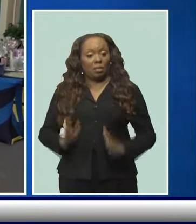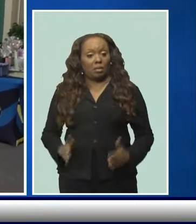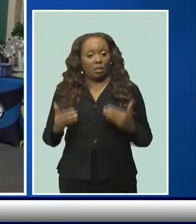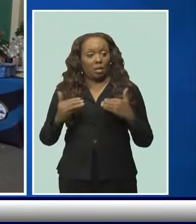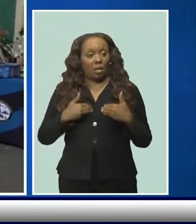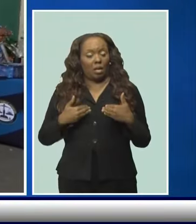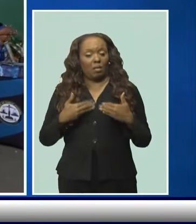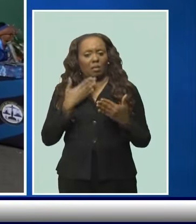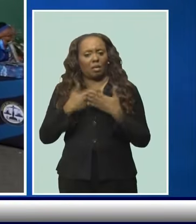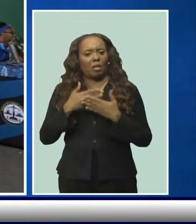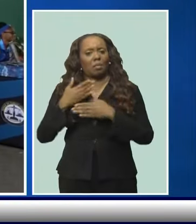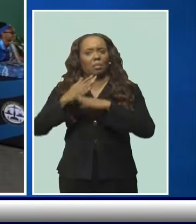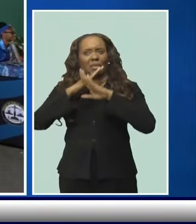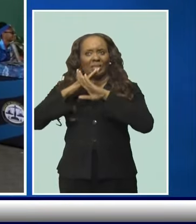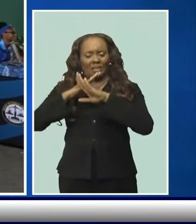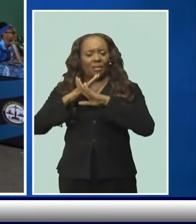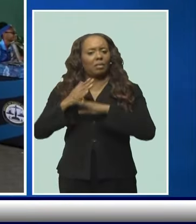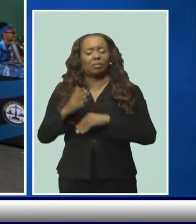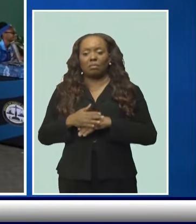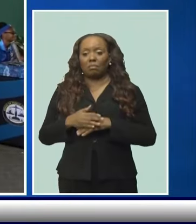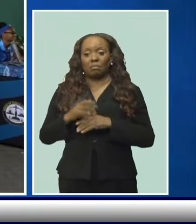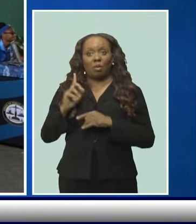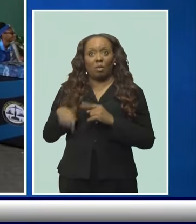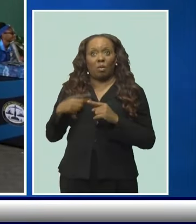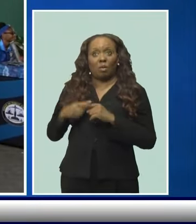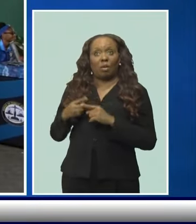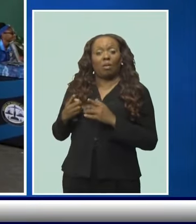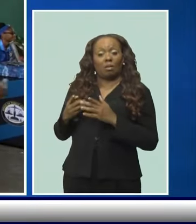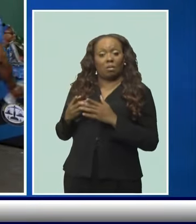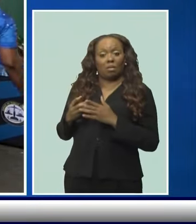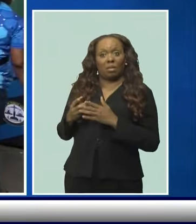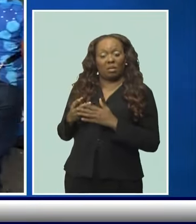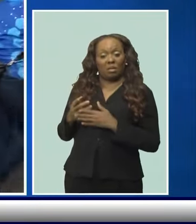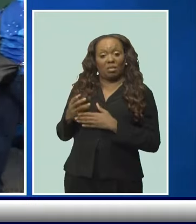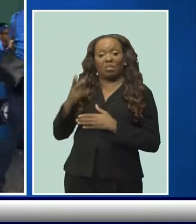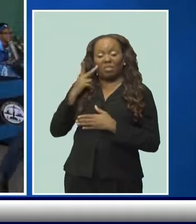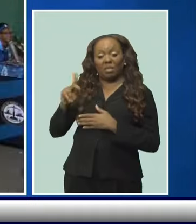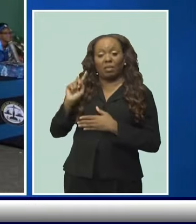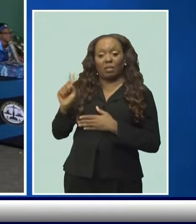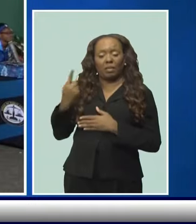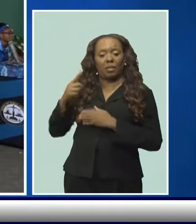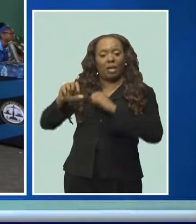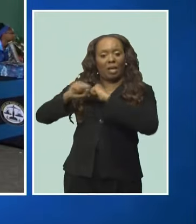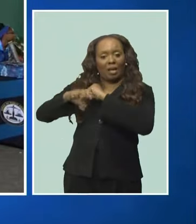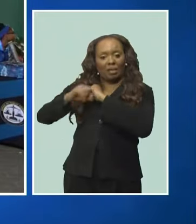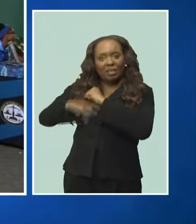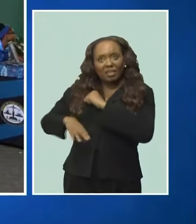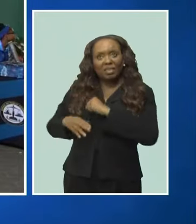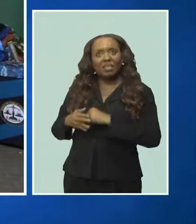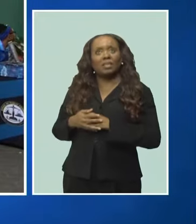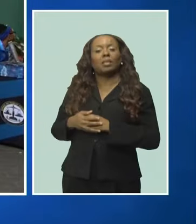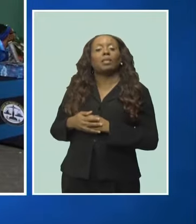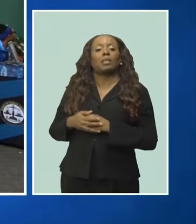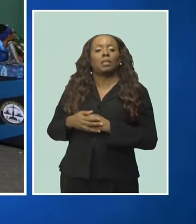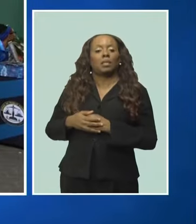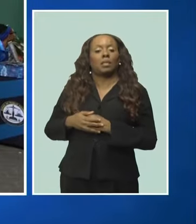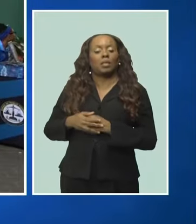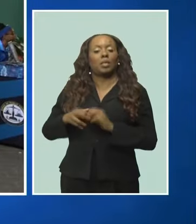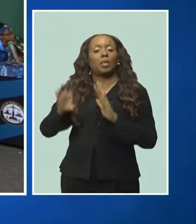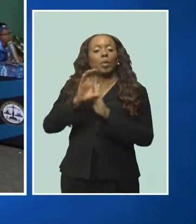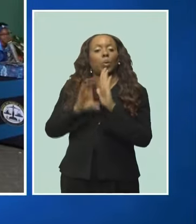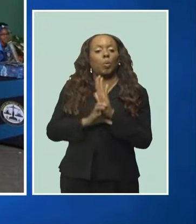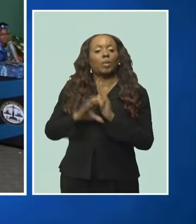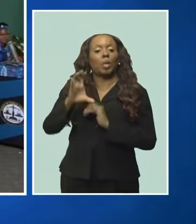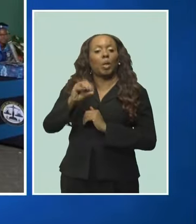aspect of that customer journey from the beginning where you see your first advertisement that encourages you to come in, the code covers that